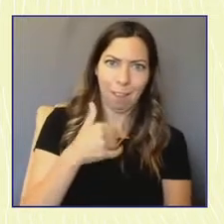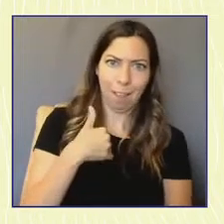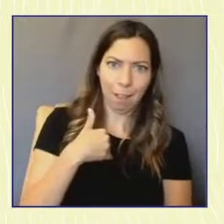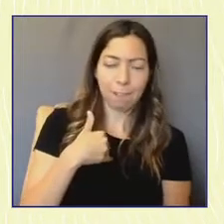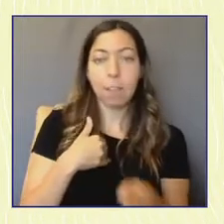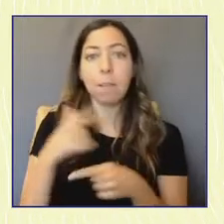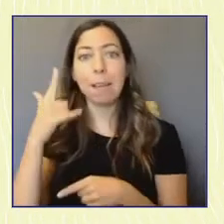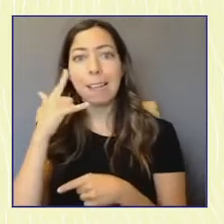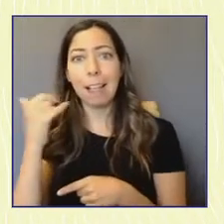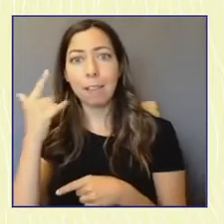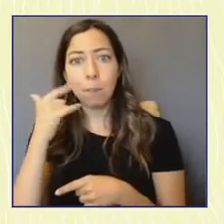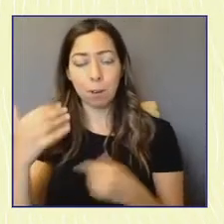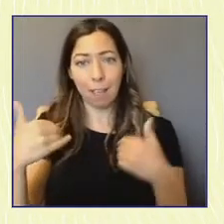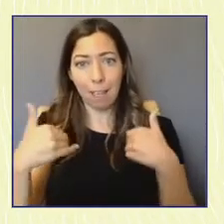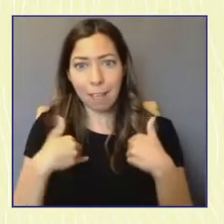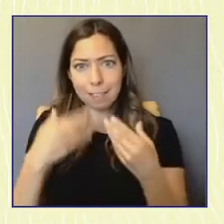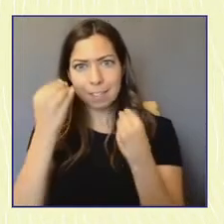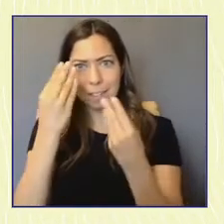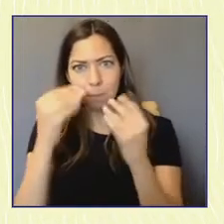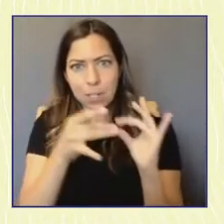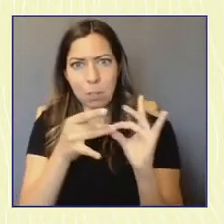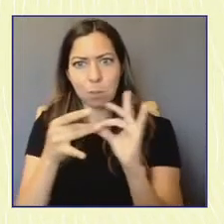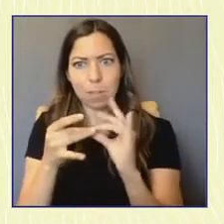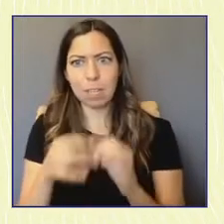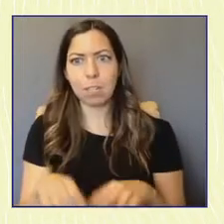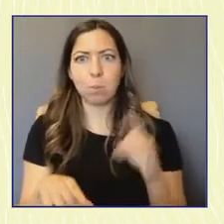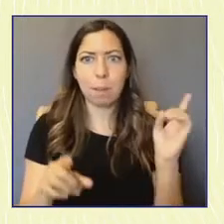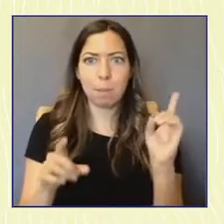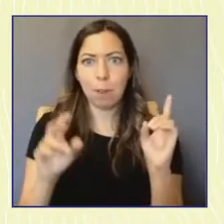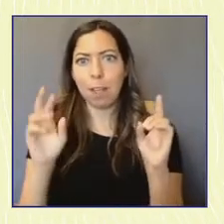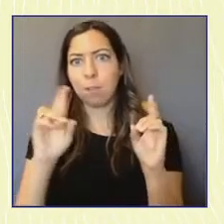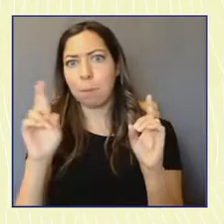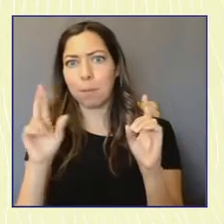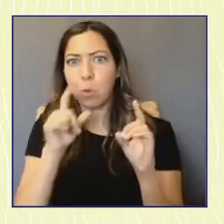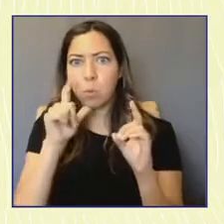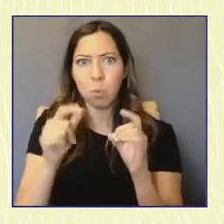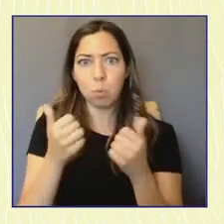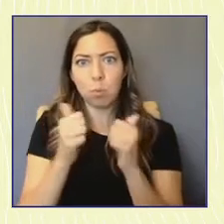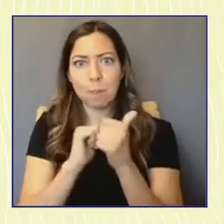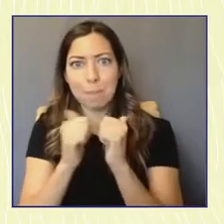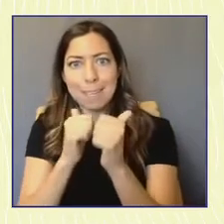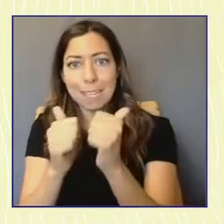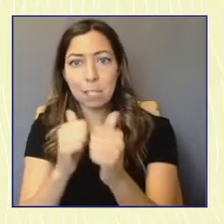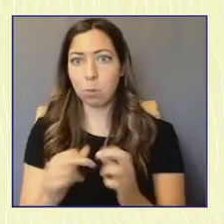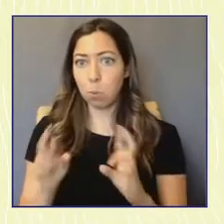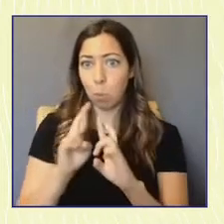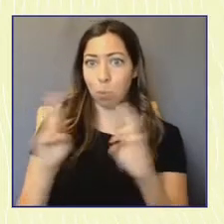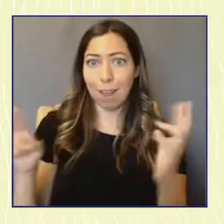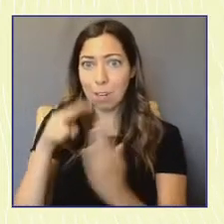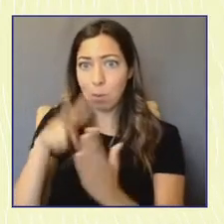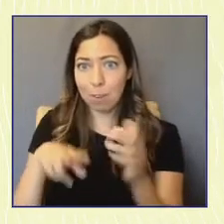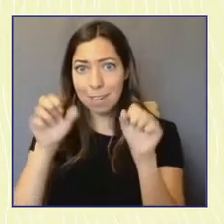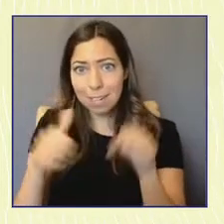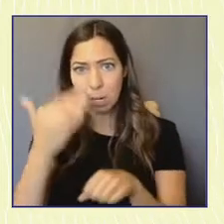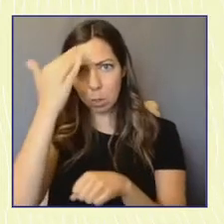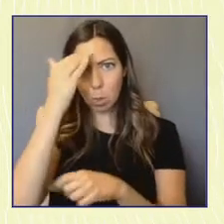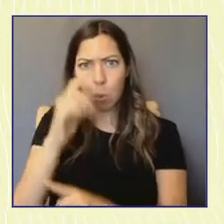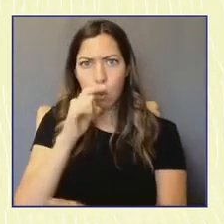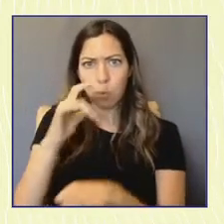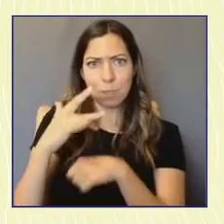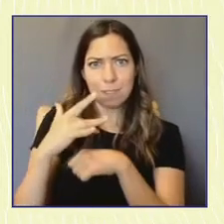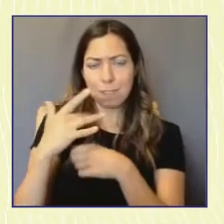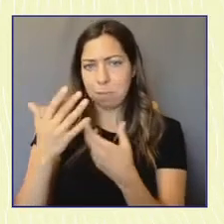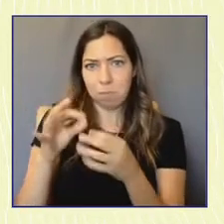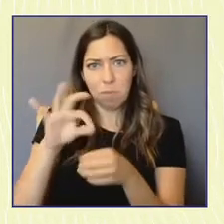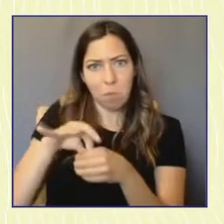on candidates, nonpartisan information, so that people feel prepared when they enter the booth. So making sure that that language barrier